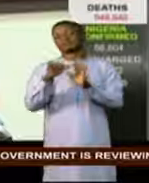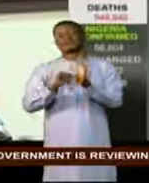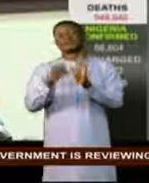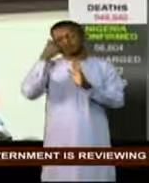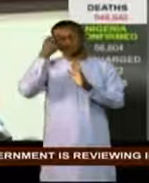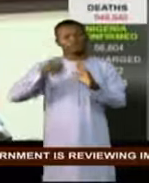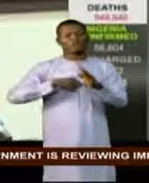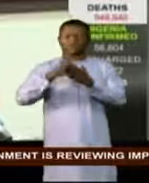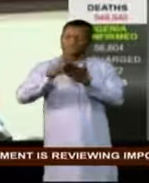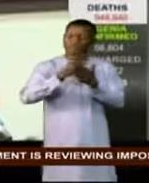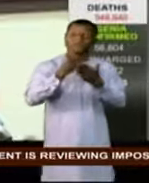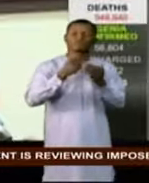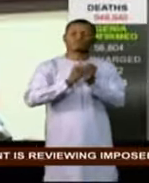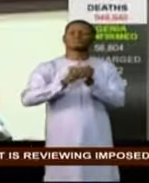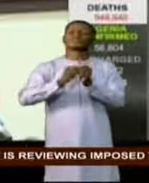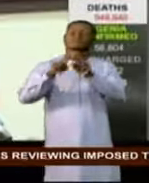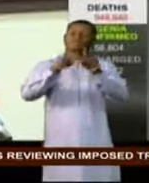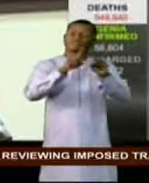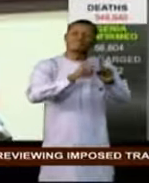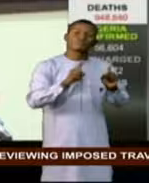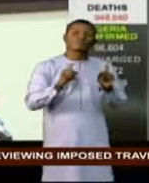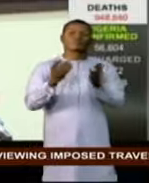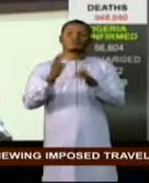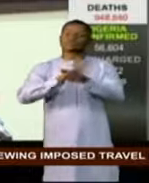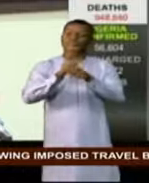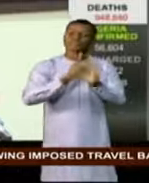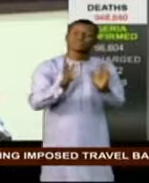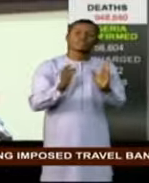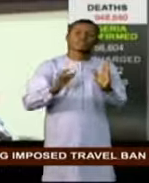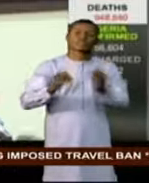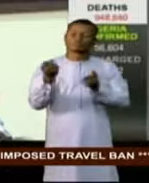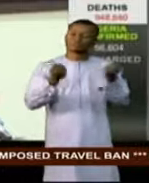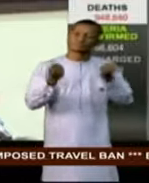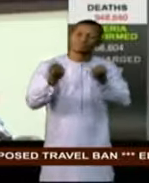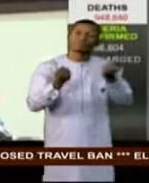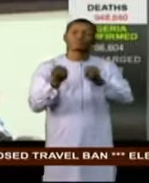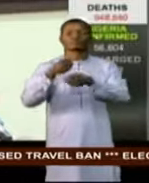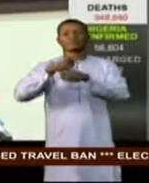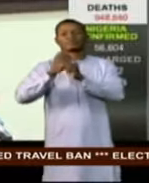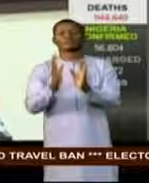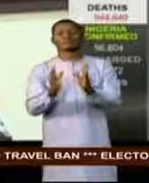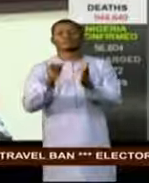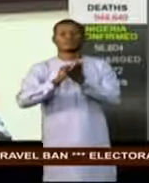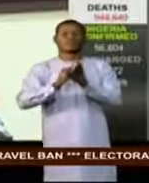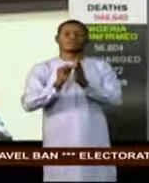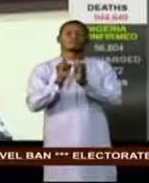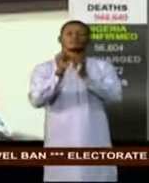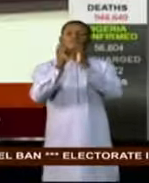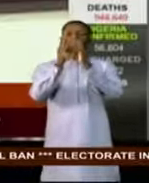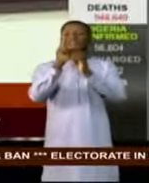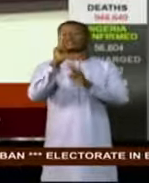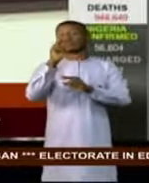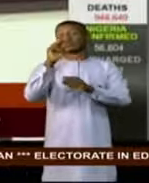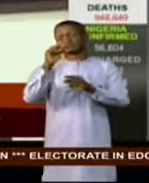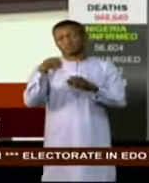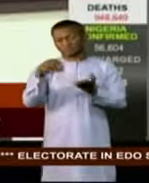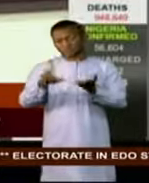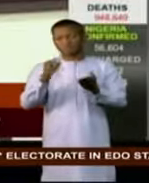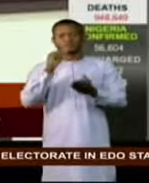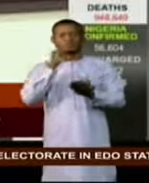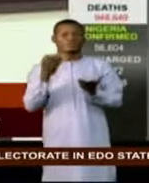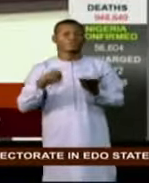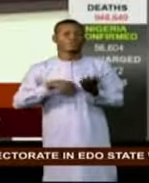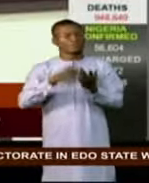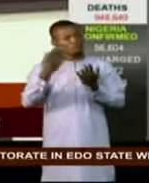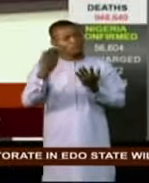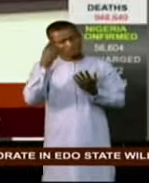various automobile manufacturers who are interested in coming to set up in Nigeria and they're just waiting for that auto